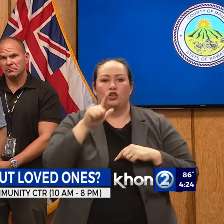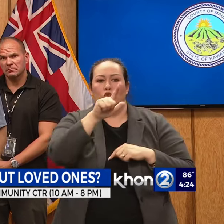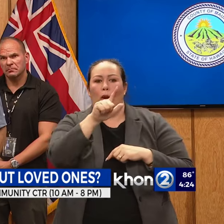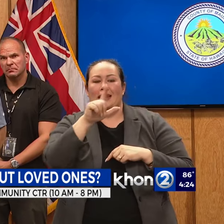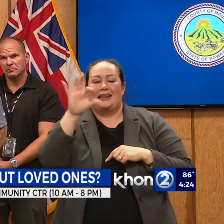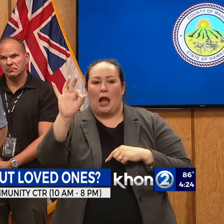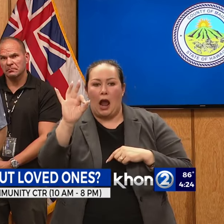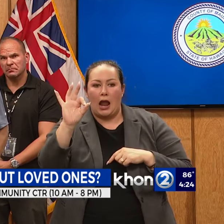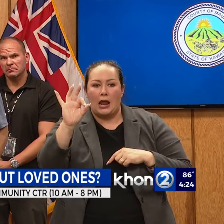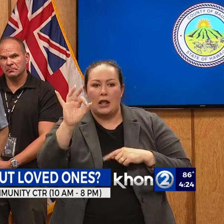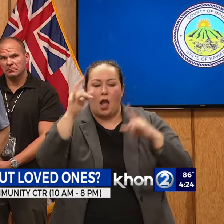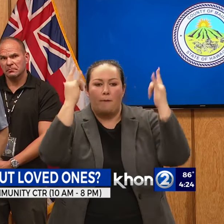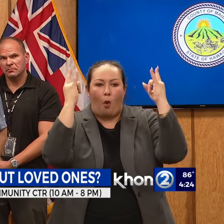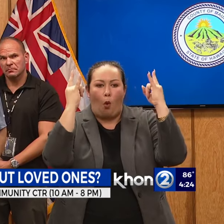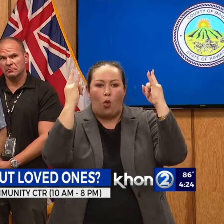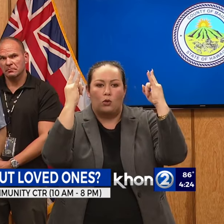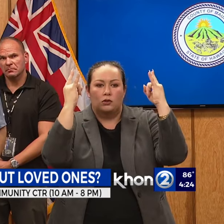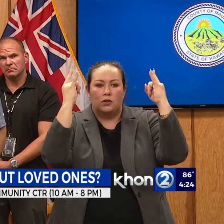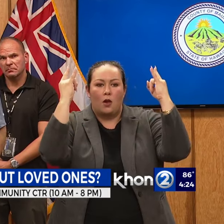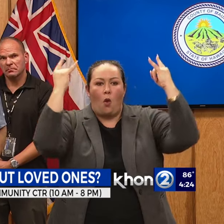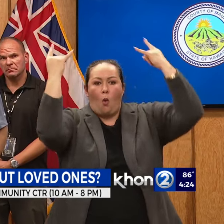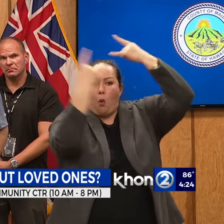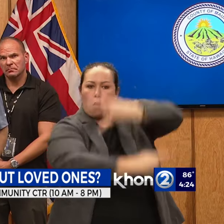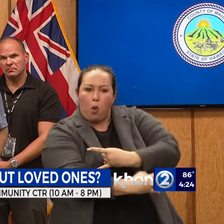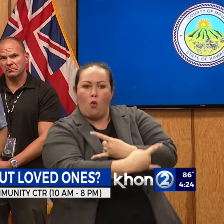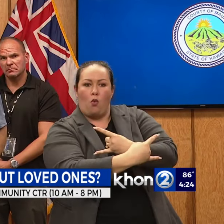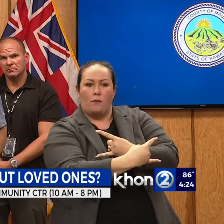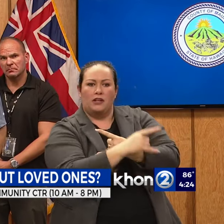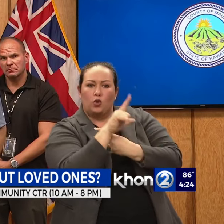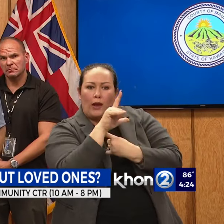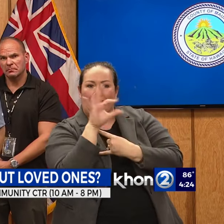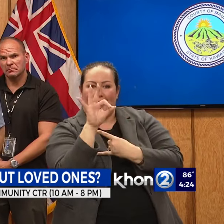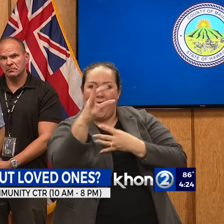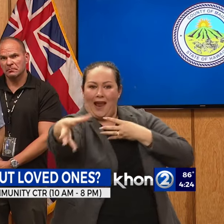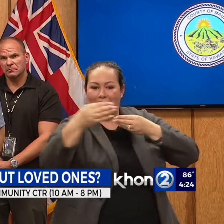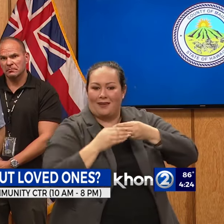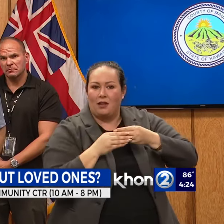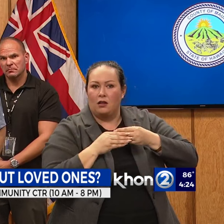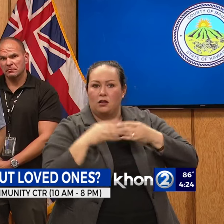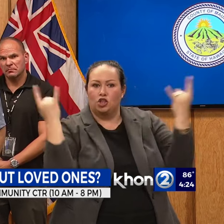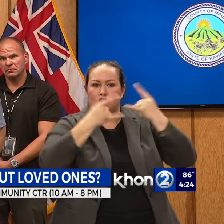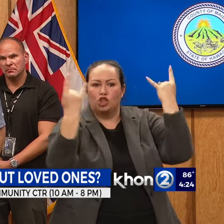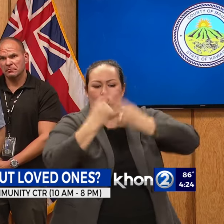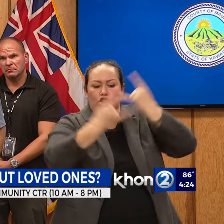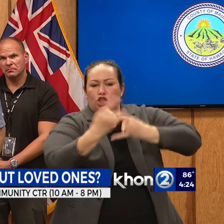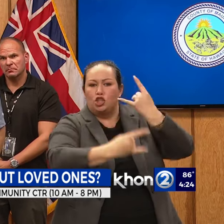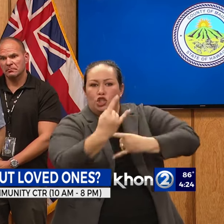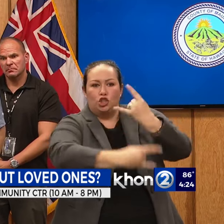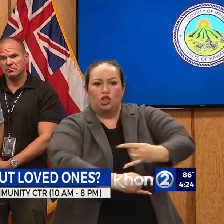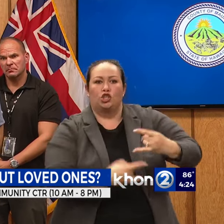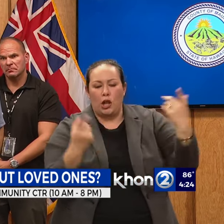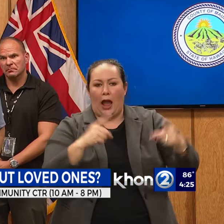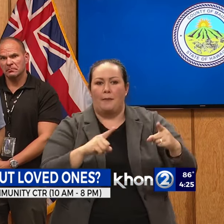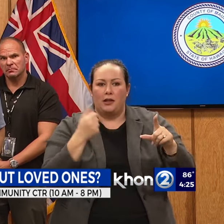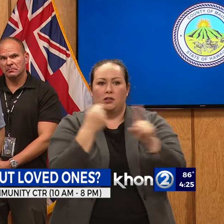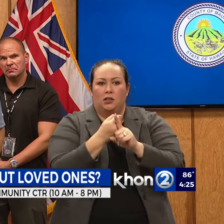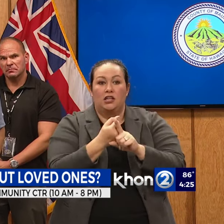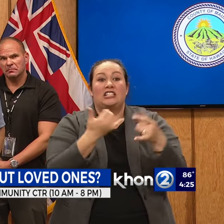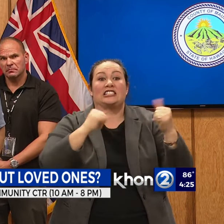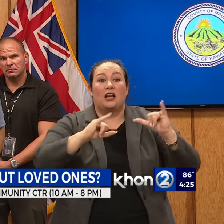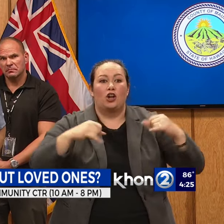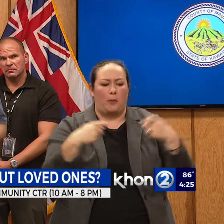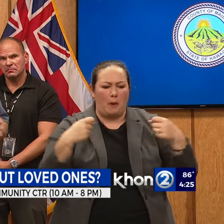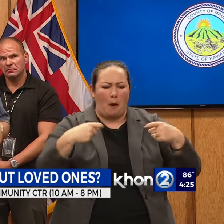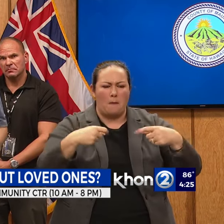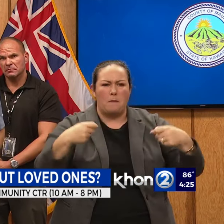poles that fell on our roads. 29 of the power poles were down and they were still energized.